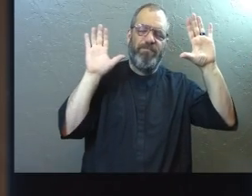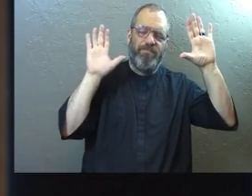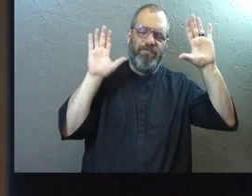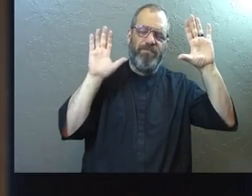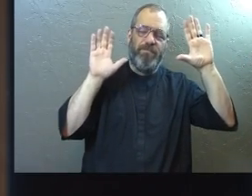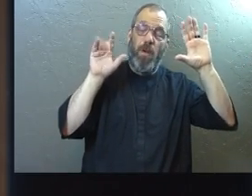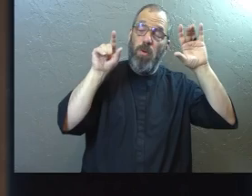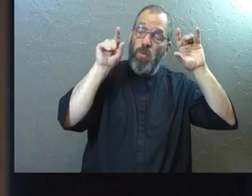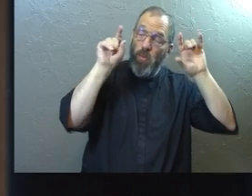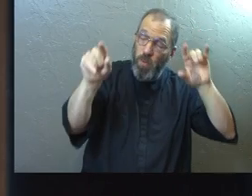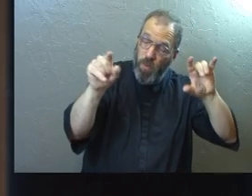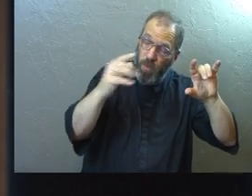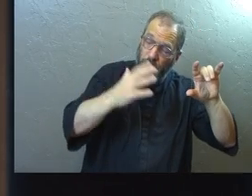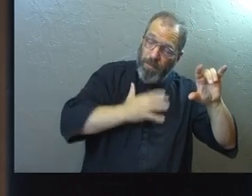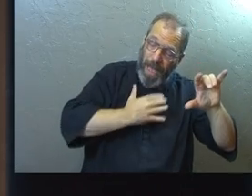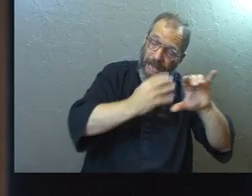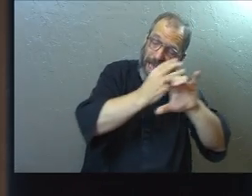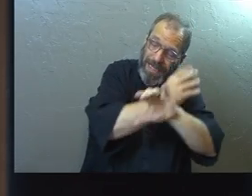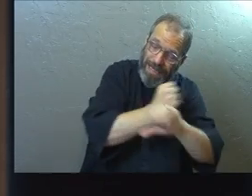you are my Savior.